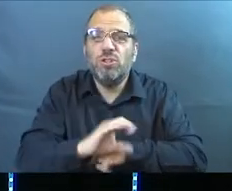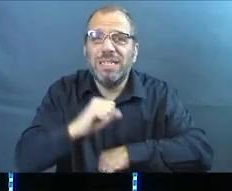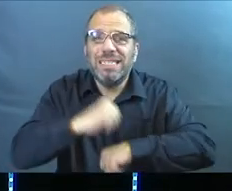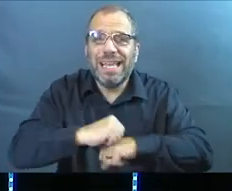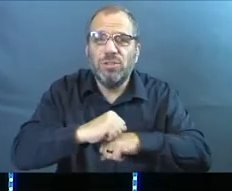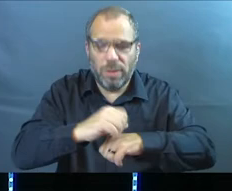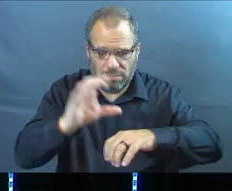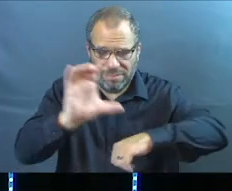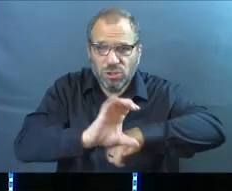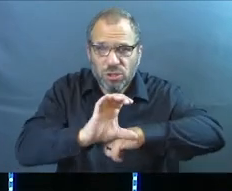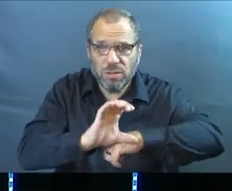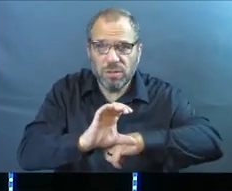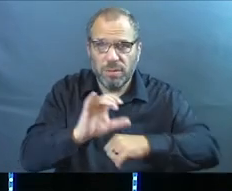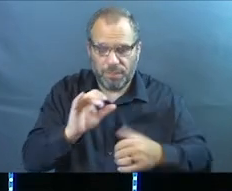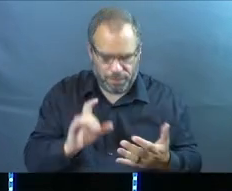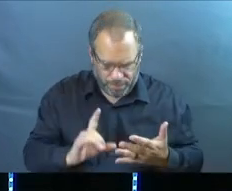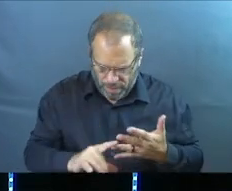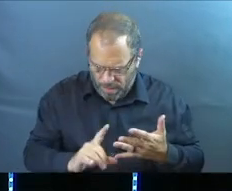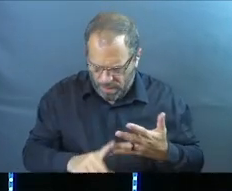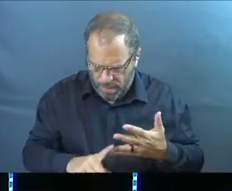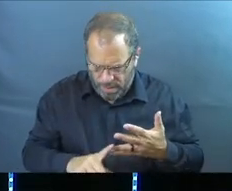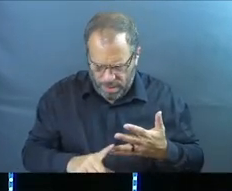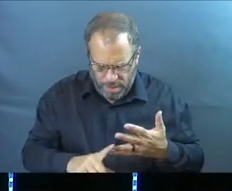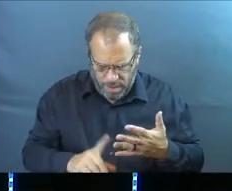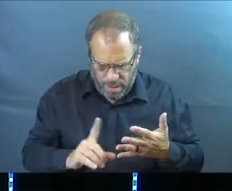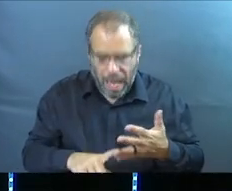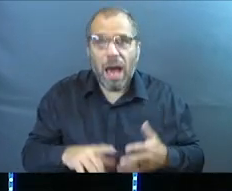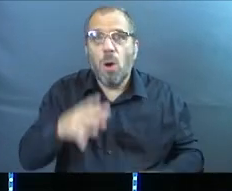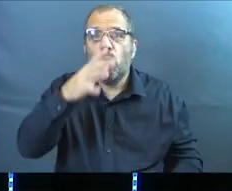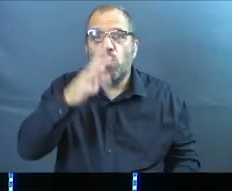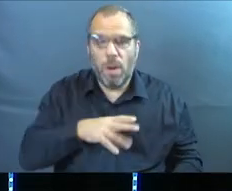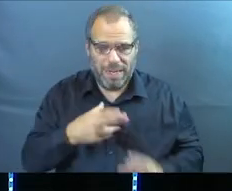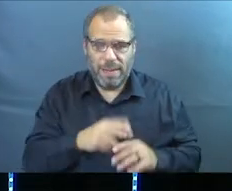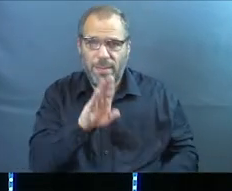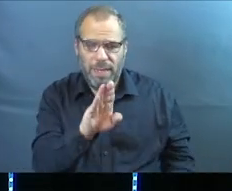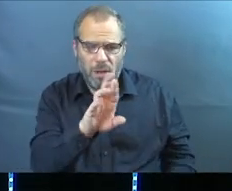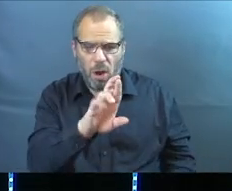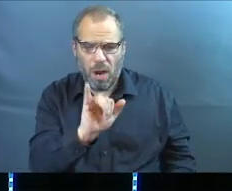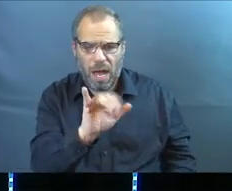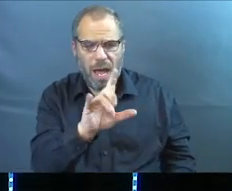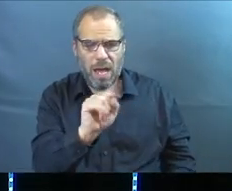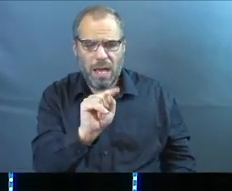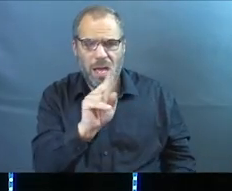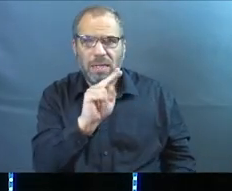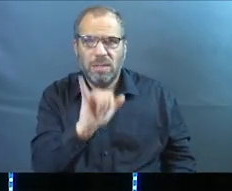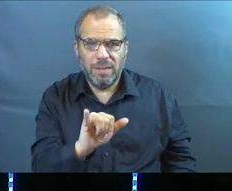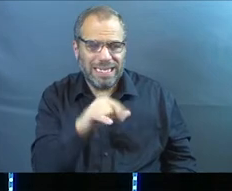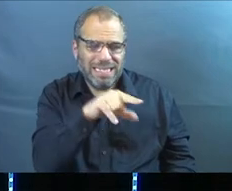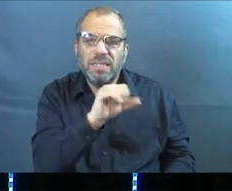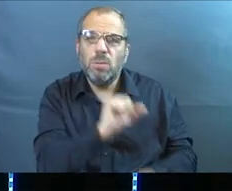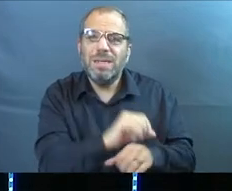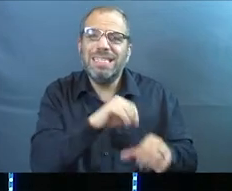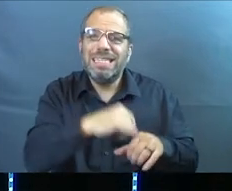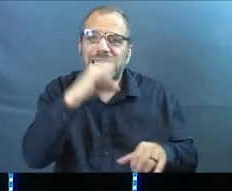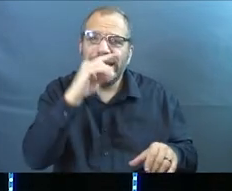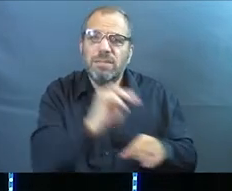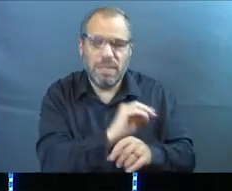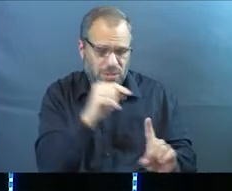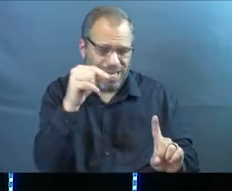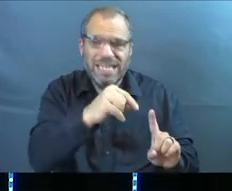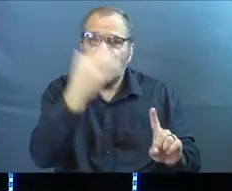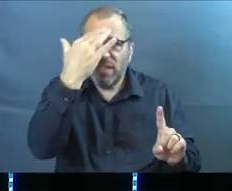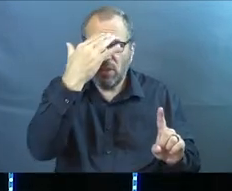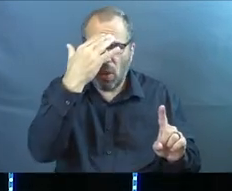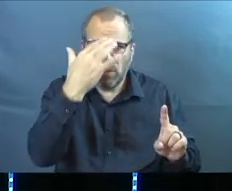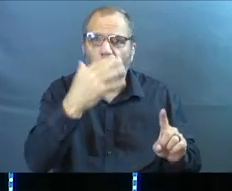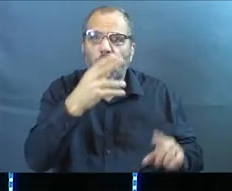that's what happens. We got a lady named Brittany and she serves in our kids ministry and she knows